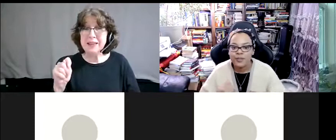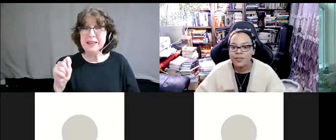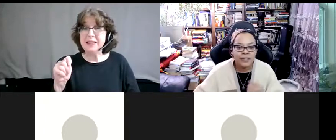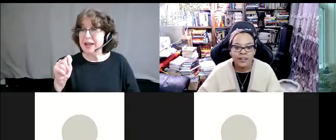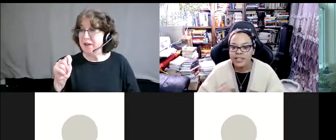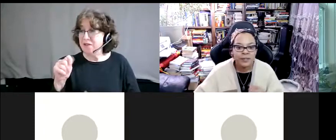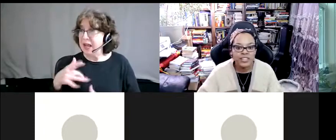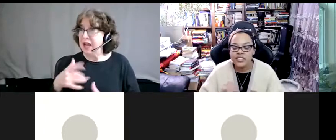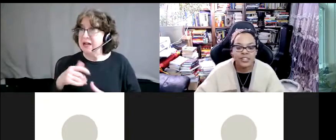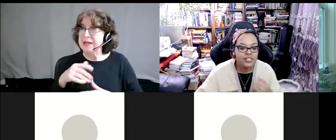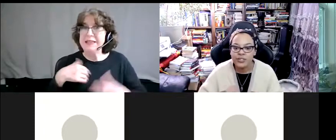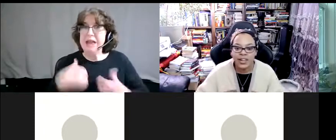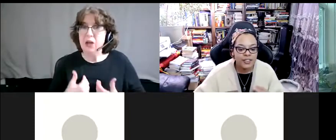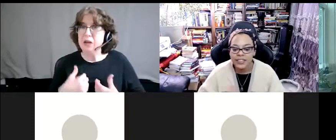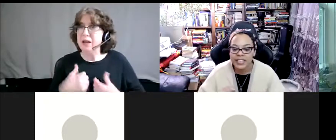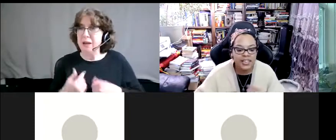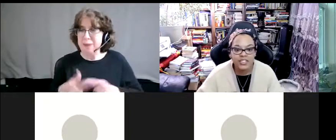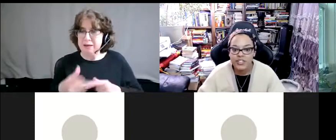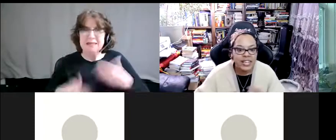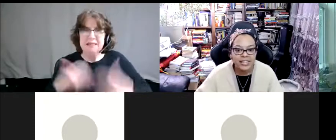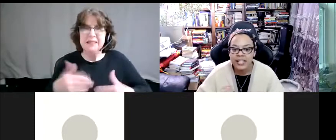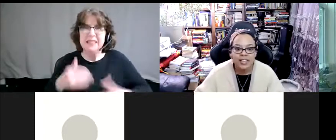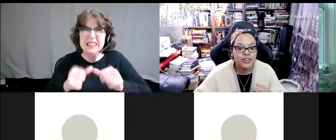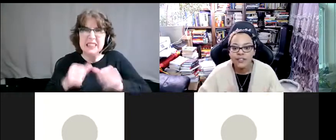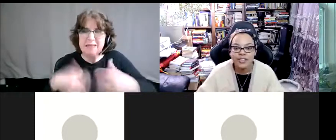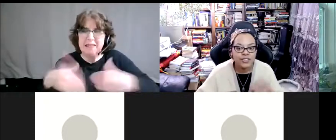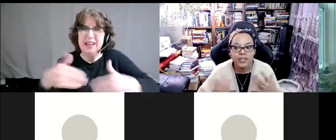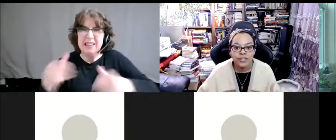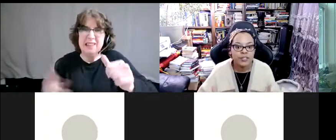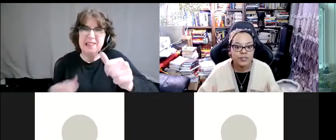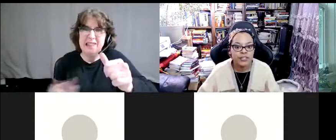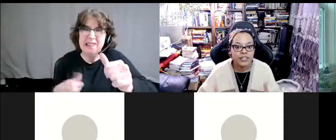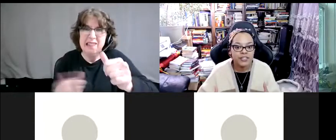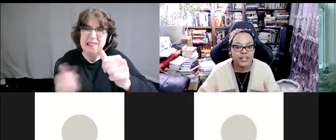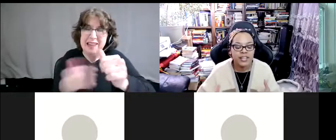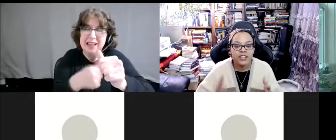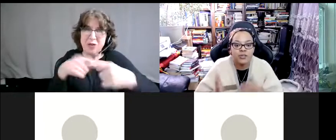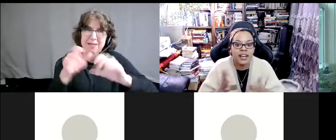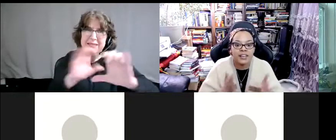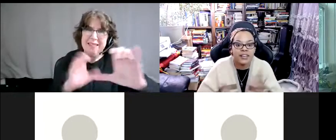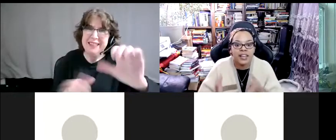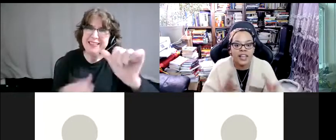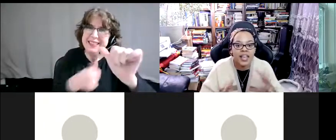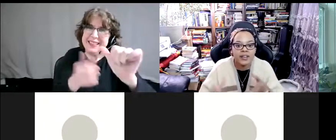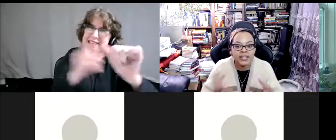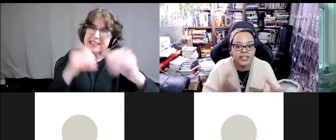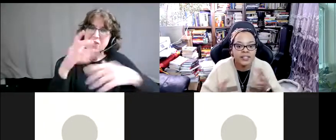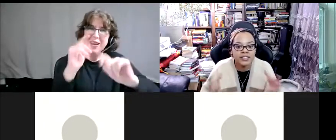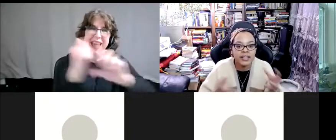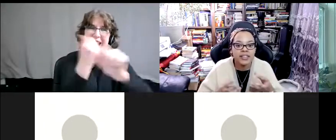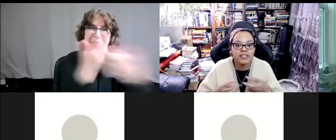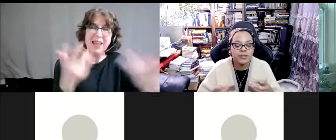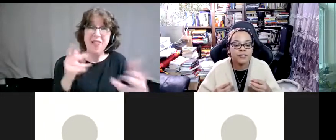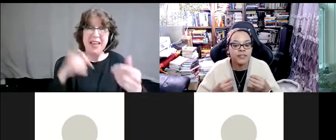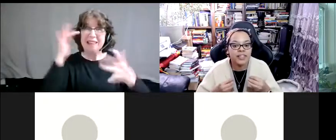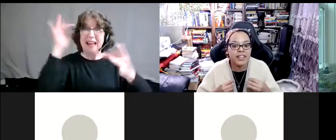You feel like you're never going to really chase the drag. You're never going to catch the dragon. You're never going to do any of those different sort of things. Right? So that hairiness,